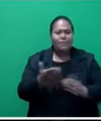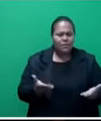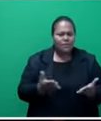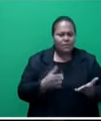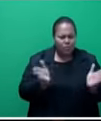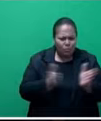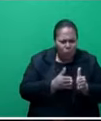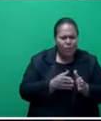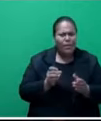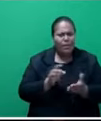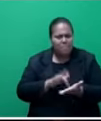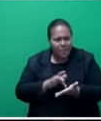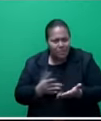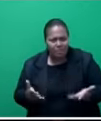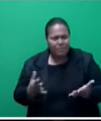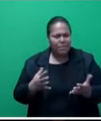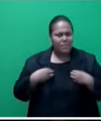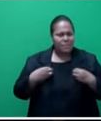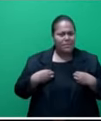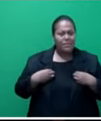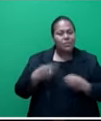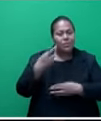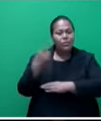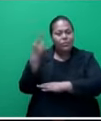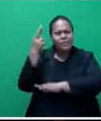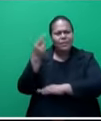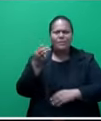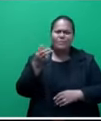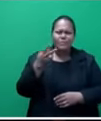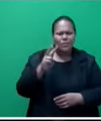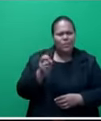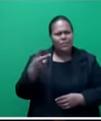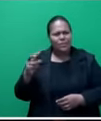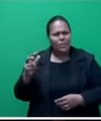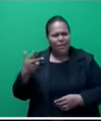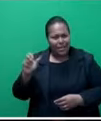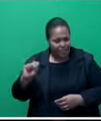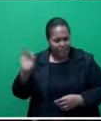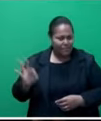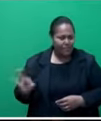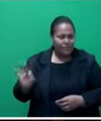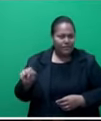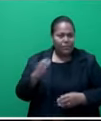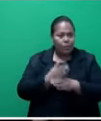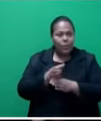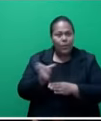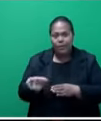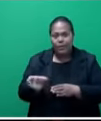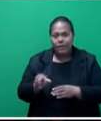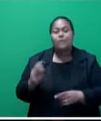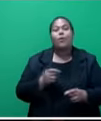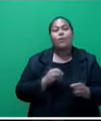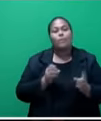represent about 70 to 80 percent of the workers. And therefore, Mr. Speaker, it is very